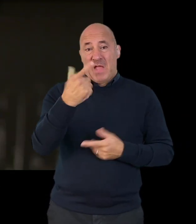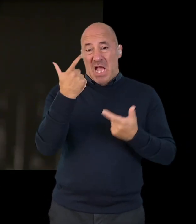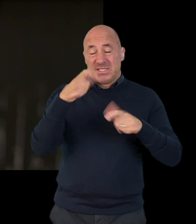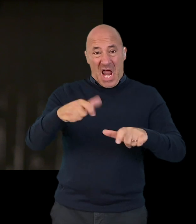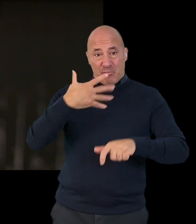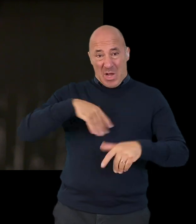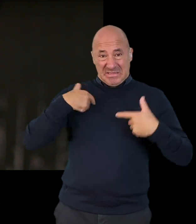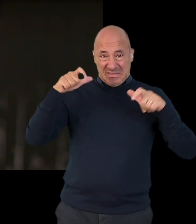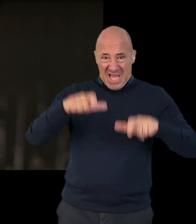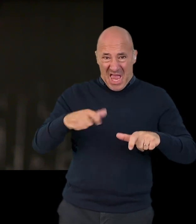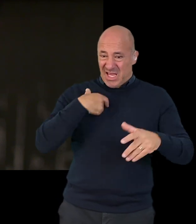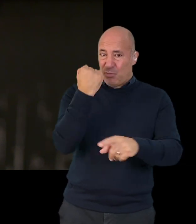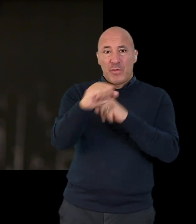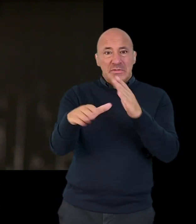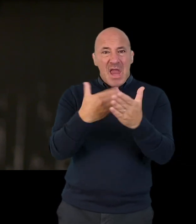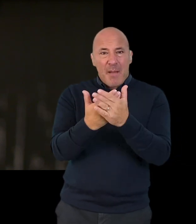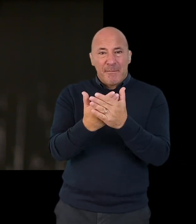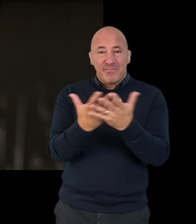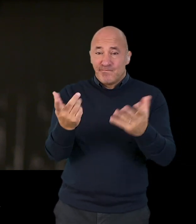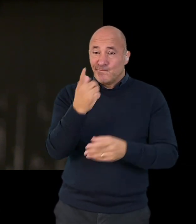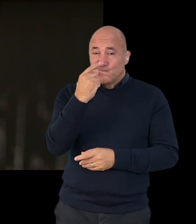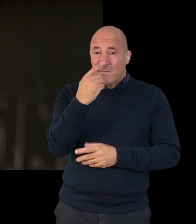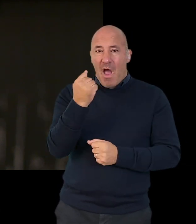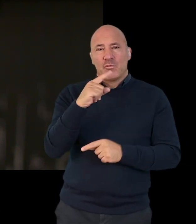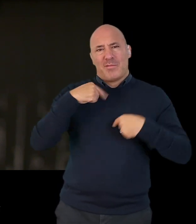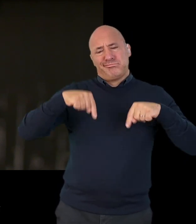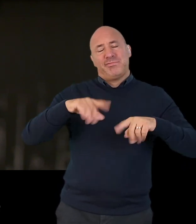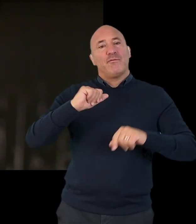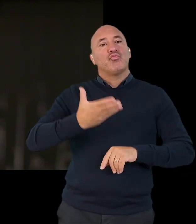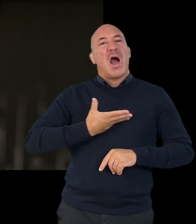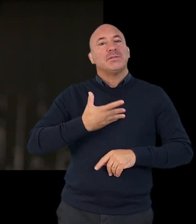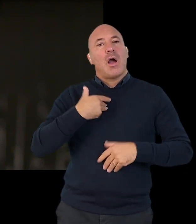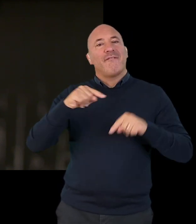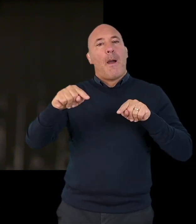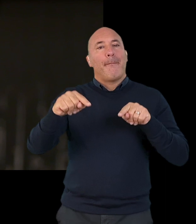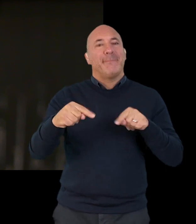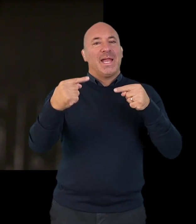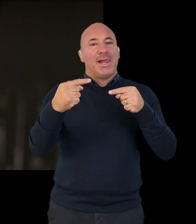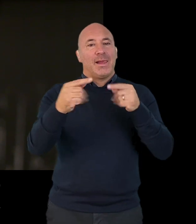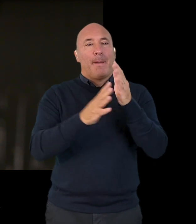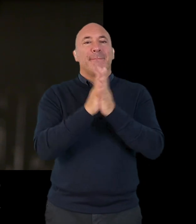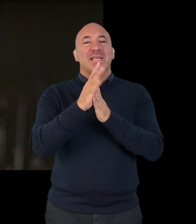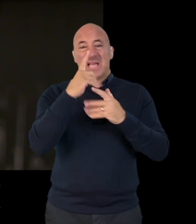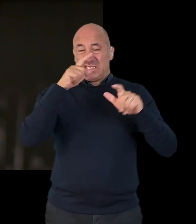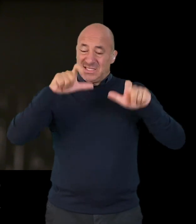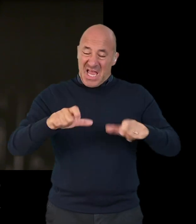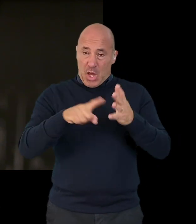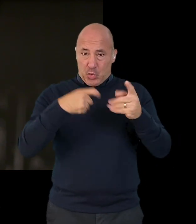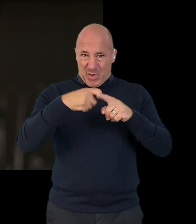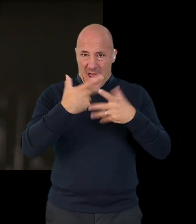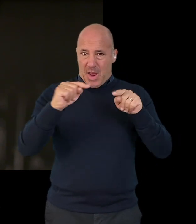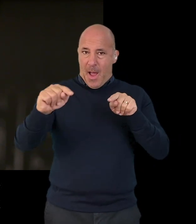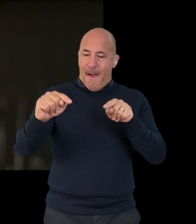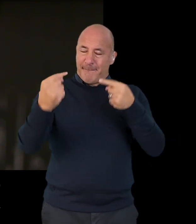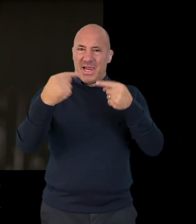seeker who's been refused a claim it is very likely that you will have an in-country right of appeal which means you don't have to leave the